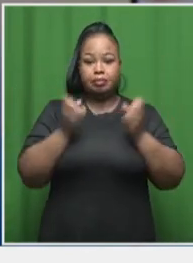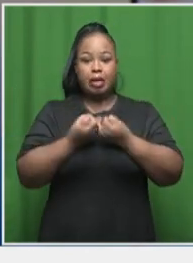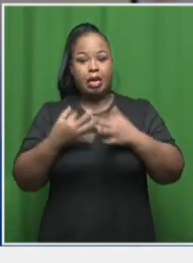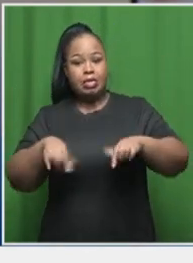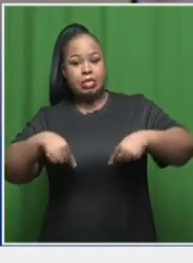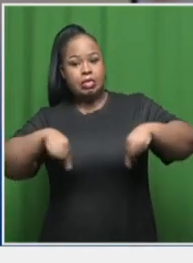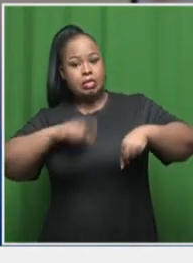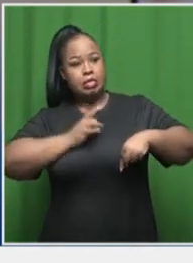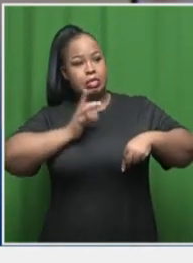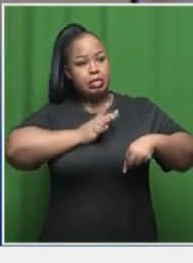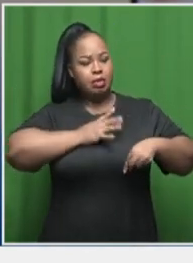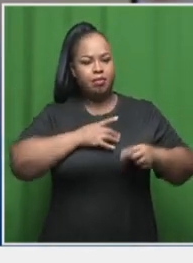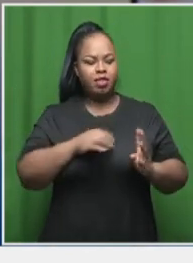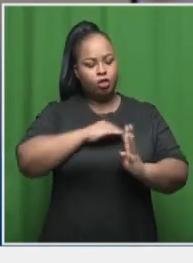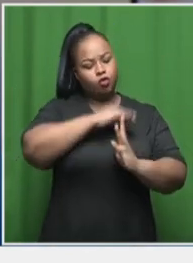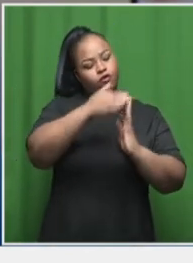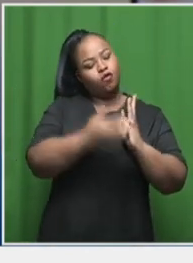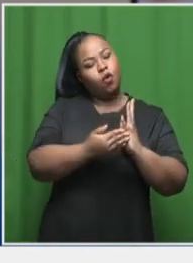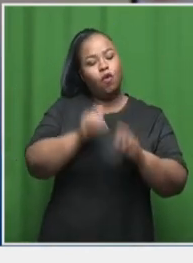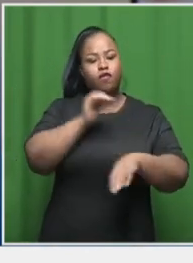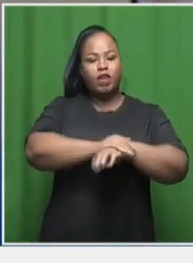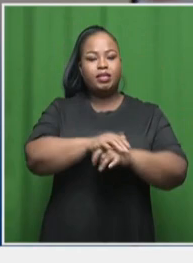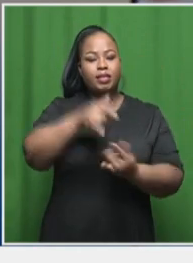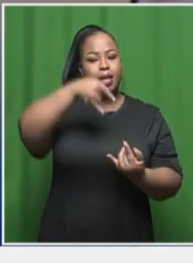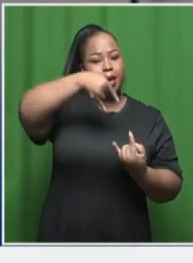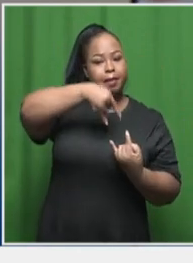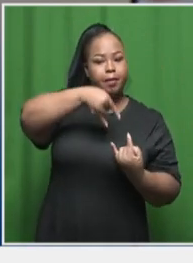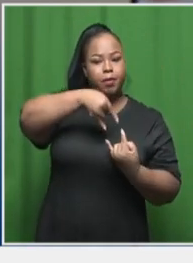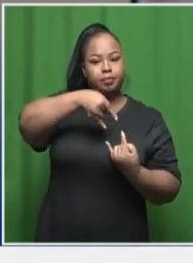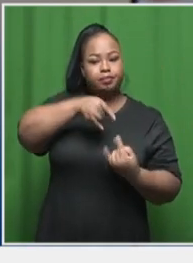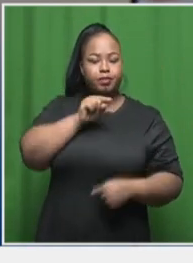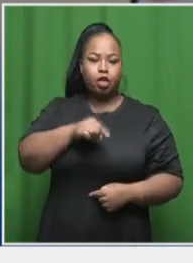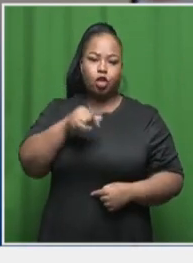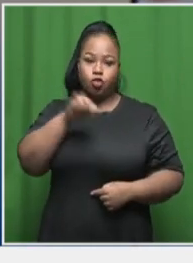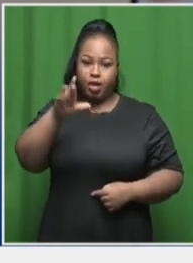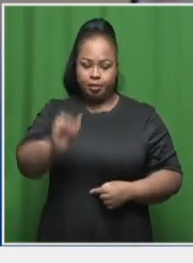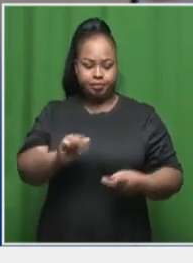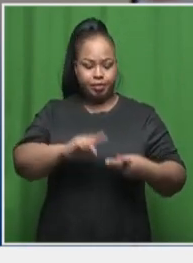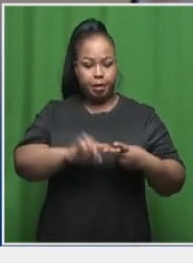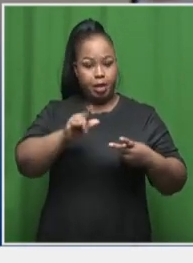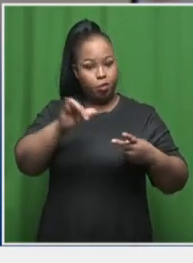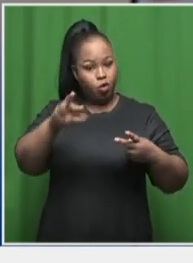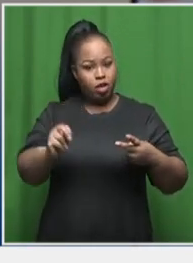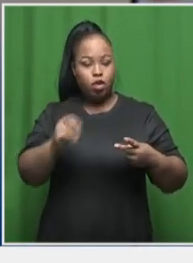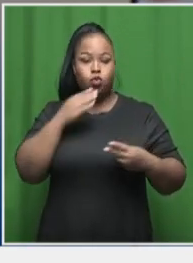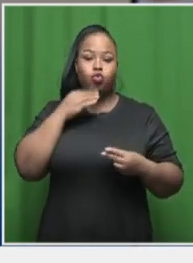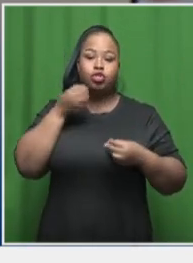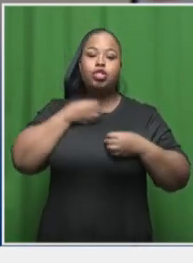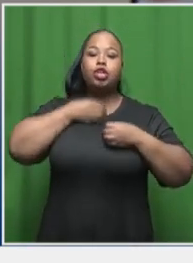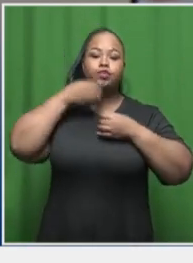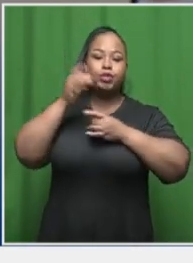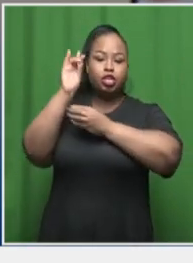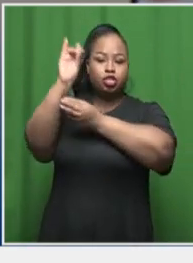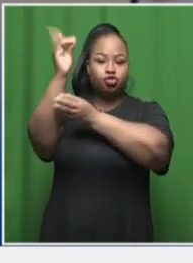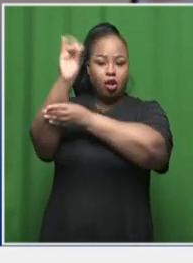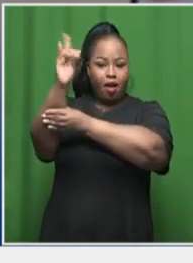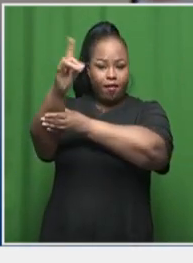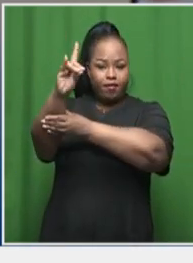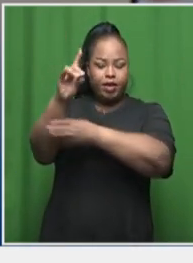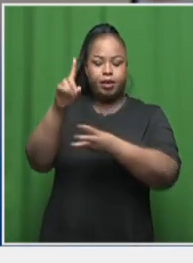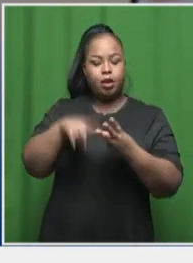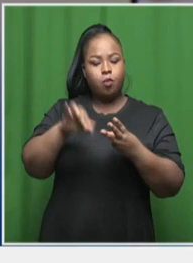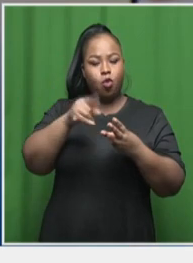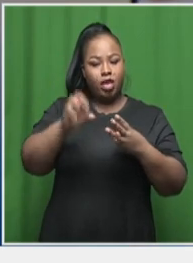right? Um, but these four friends, the hippo, who's Gloria, Malman, who's the giraffe, Marty, who is the